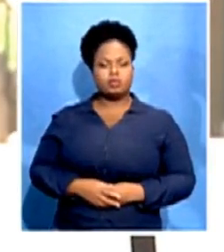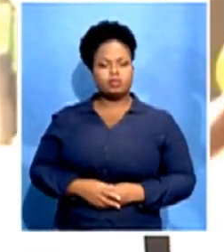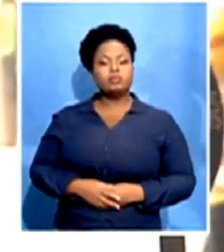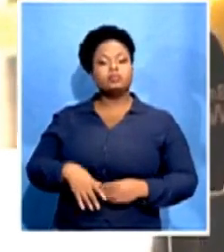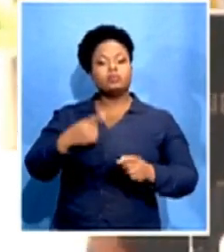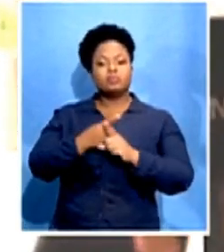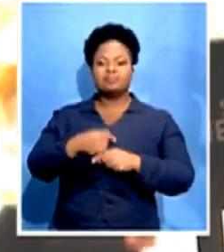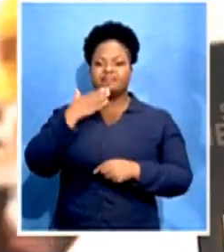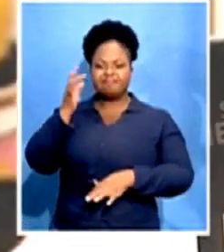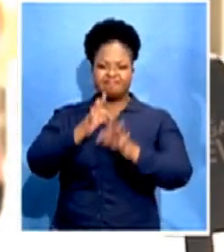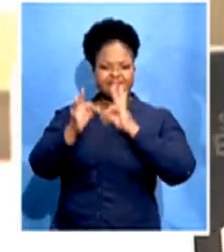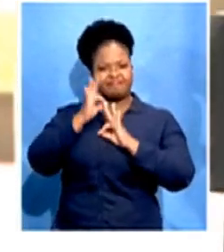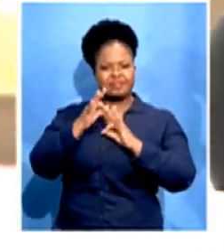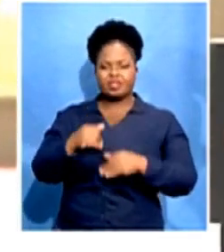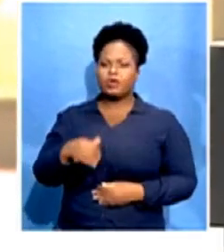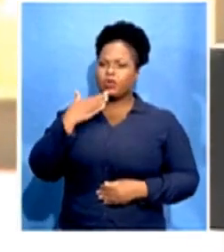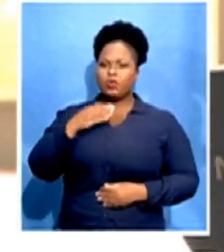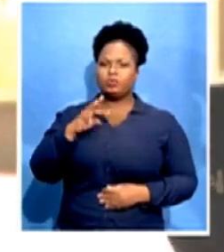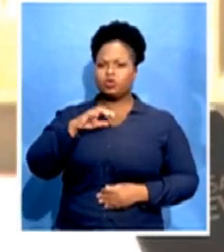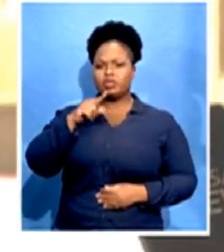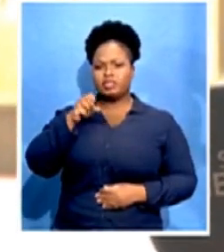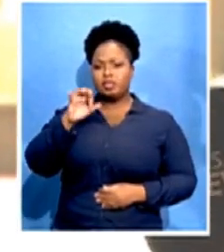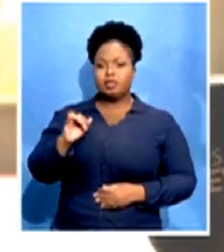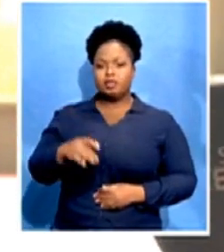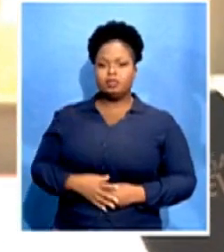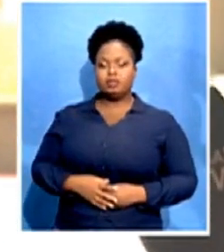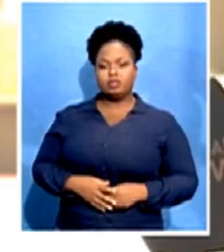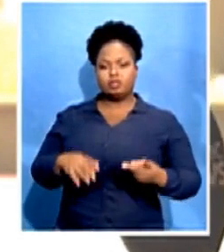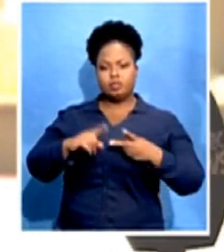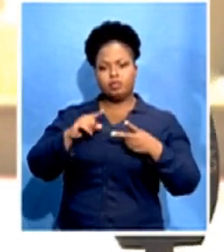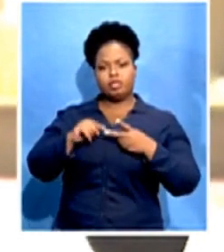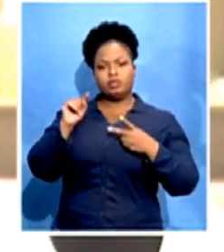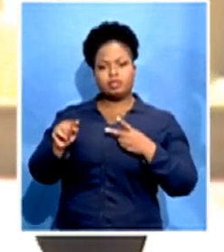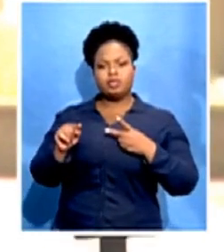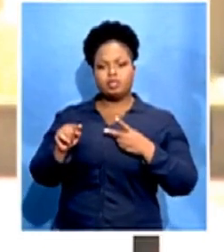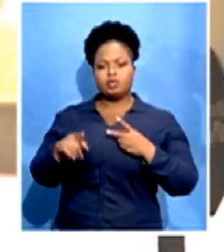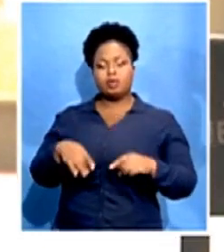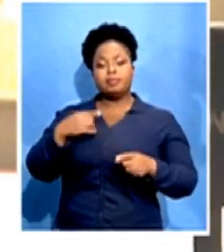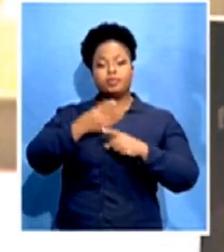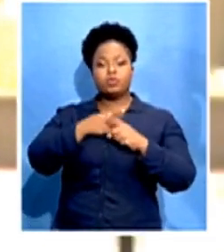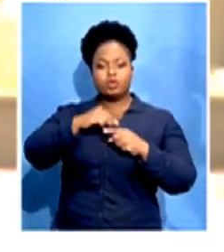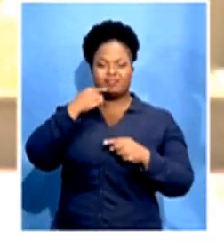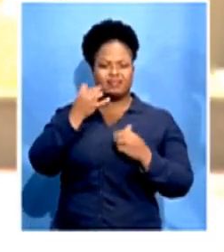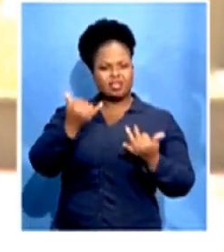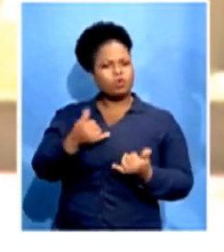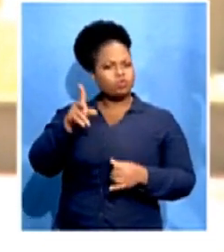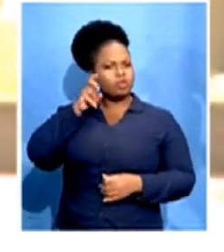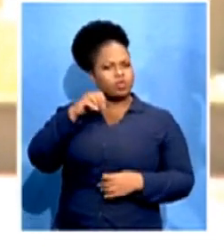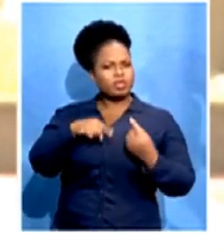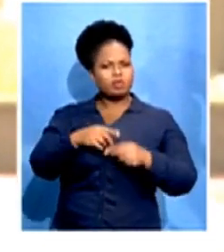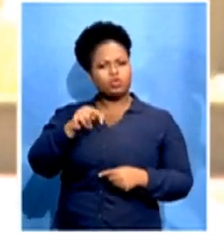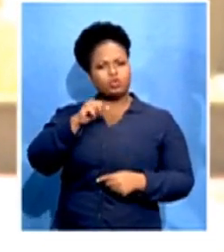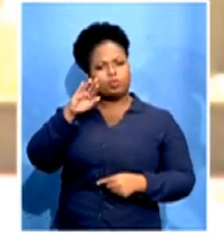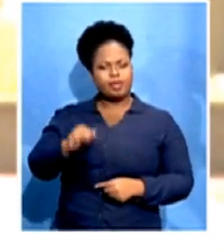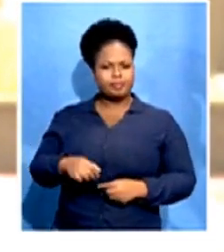Sisi. I know you're at a managerial position, more disciplinarian. What have you heard about Mtogo Sisi as a colleague? Thank